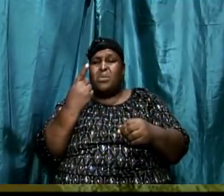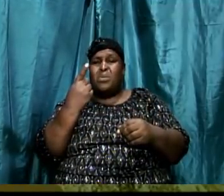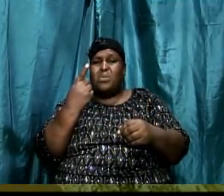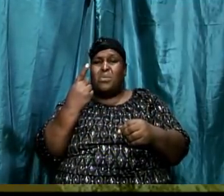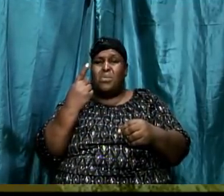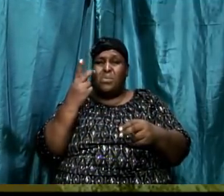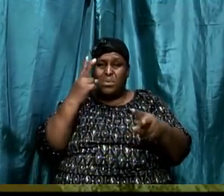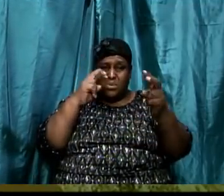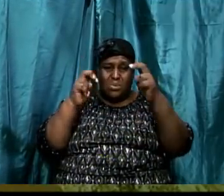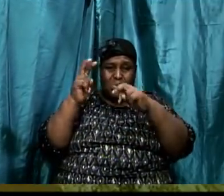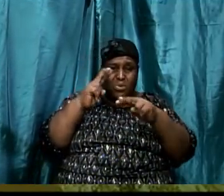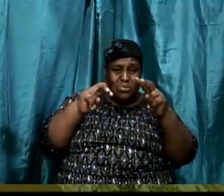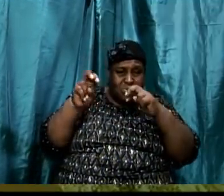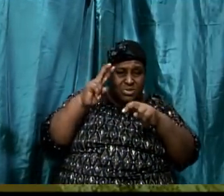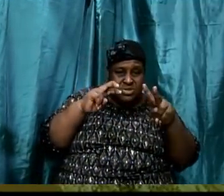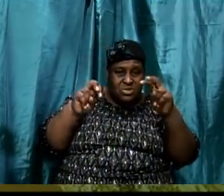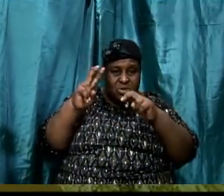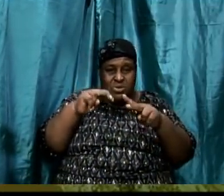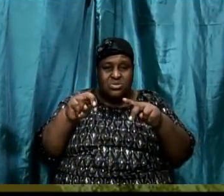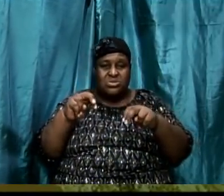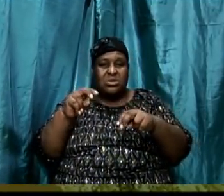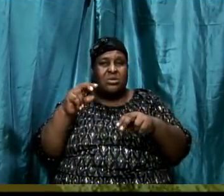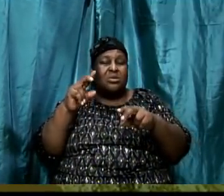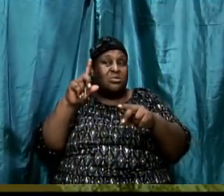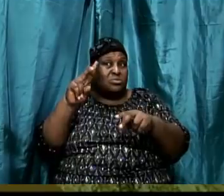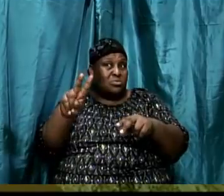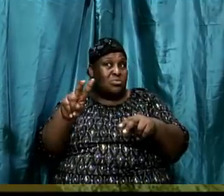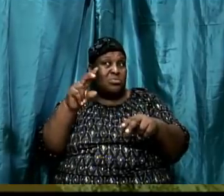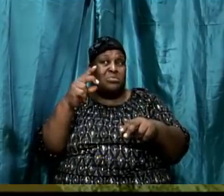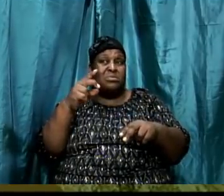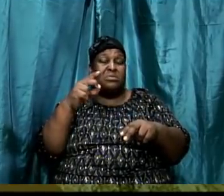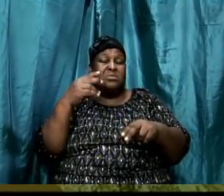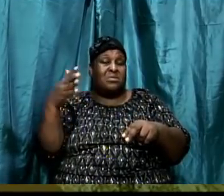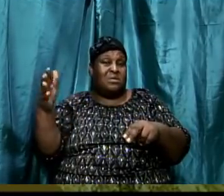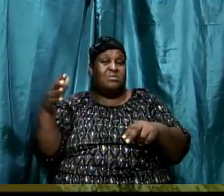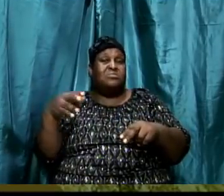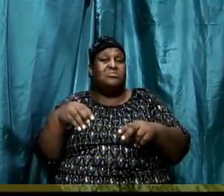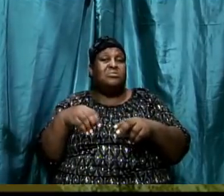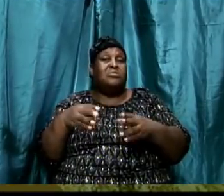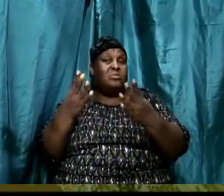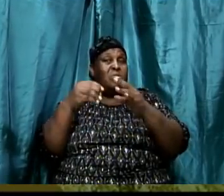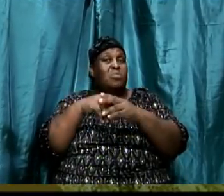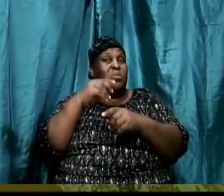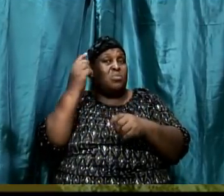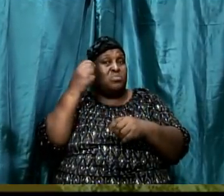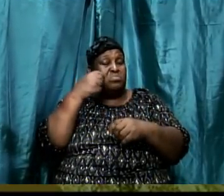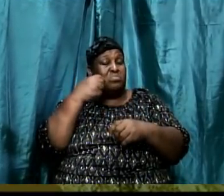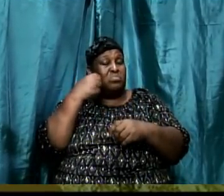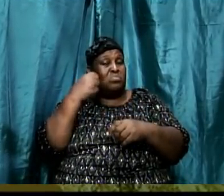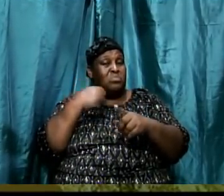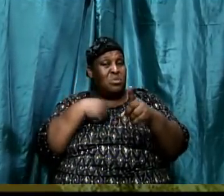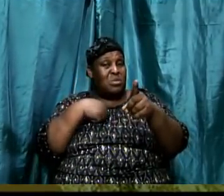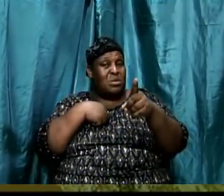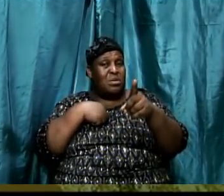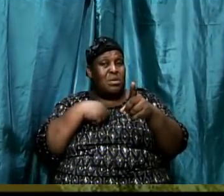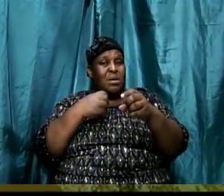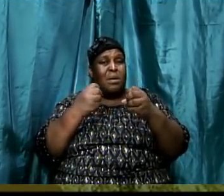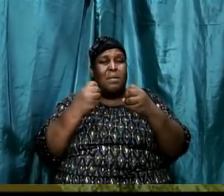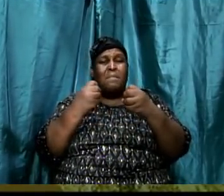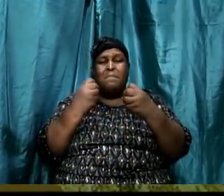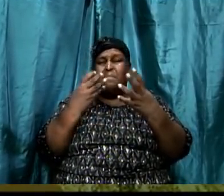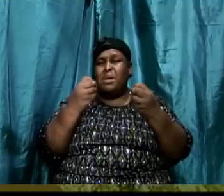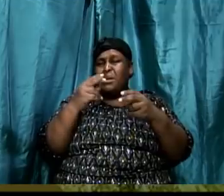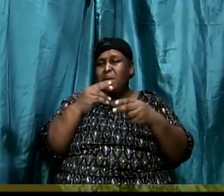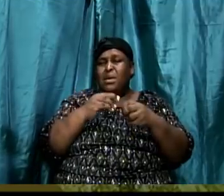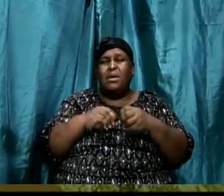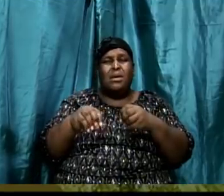two of the things that came out the most to me was this. One, many people do not know how to really study the Bible or know